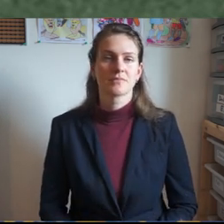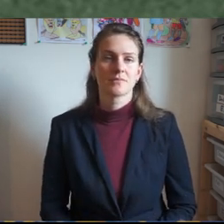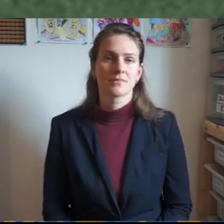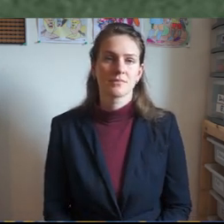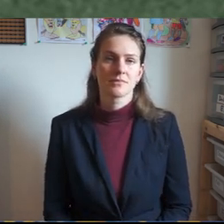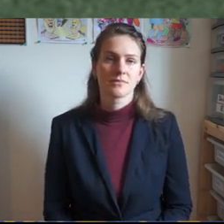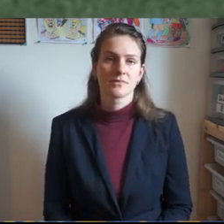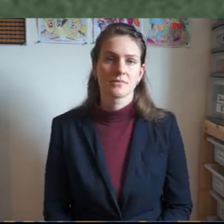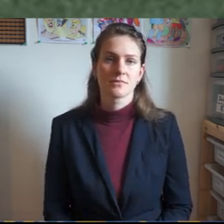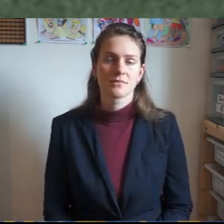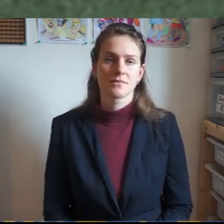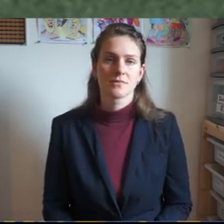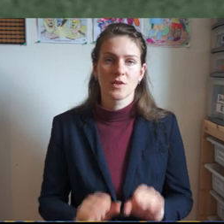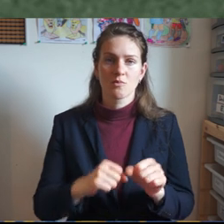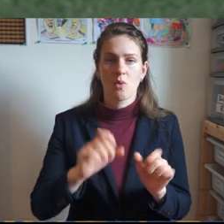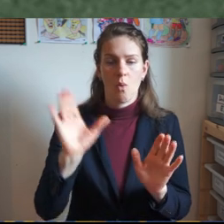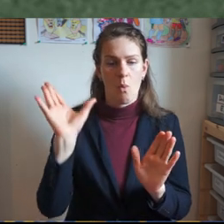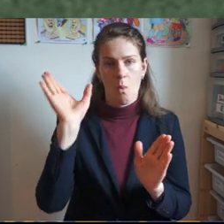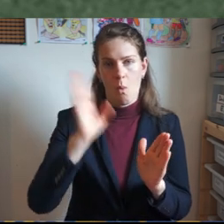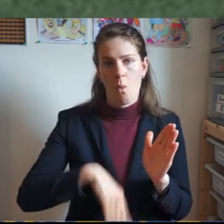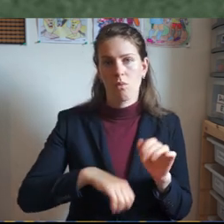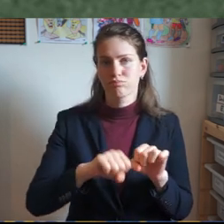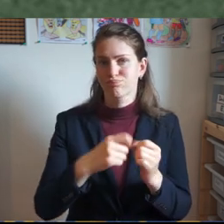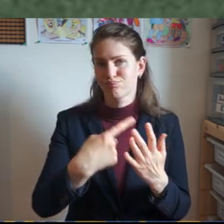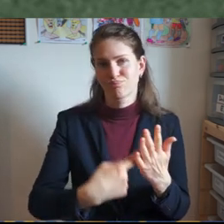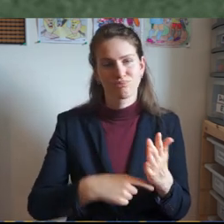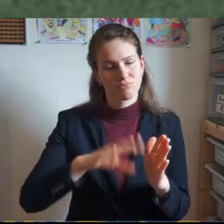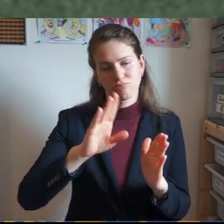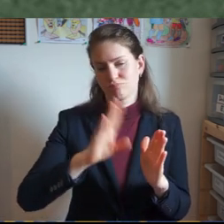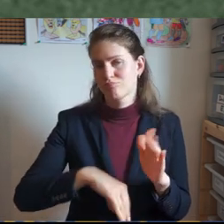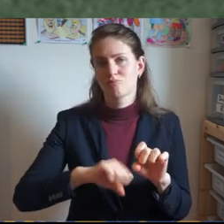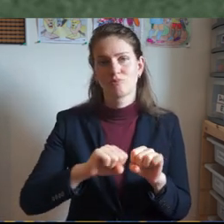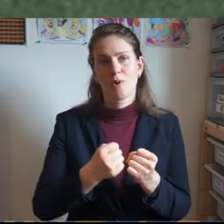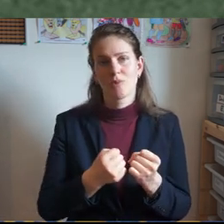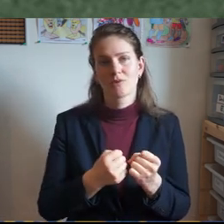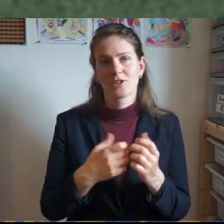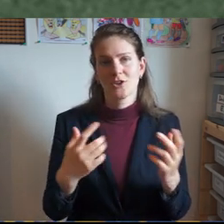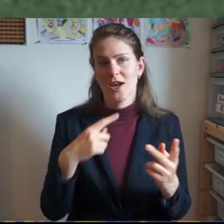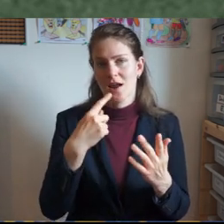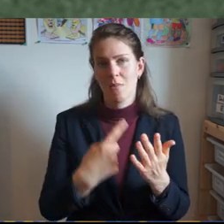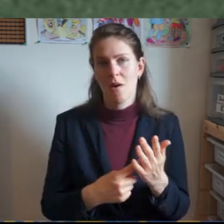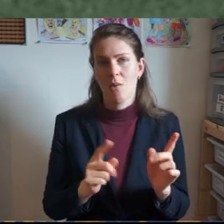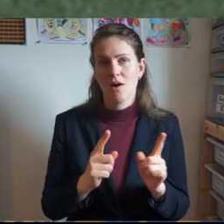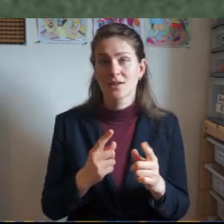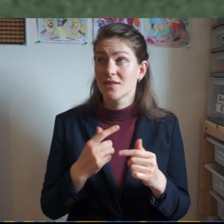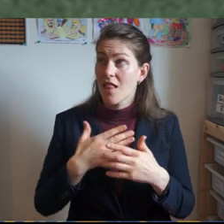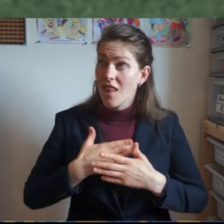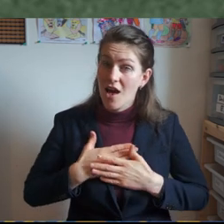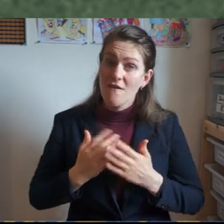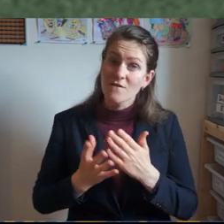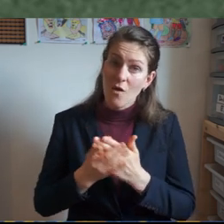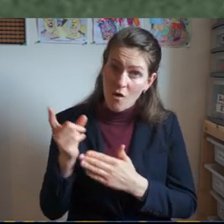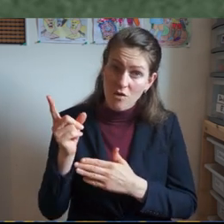he broke the great commandment did he love God with all his